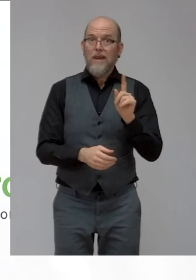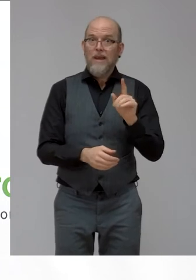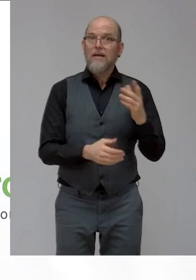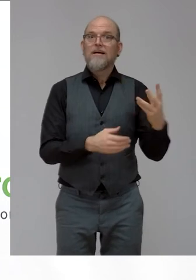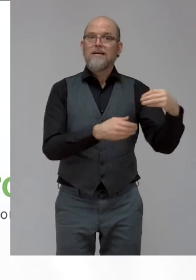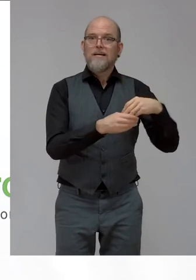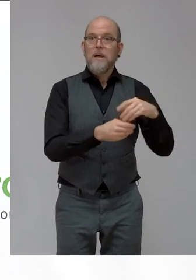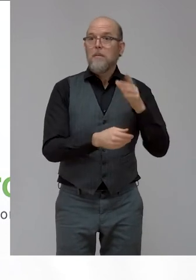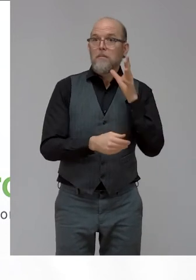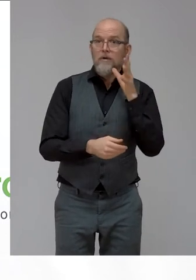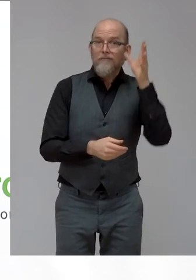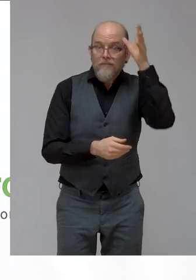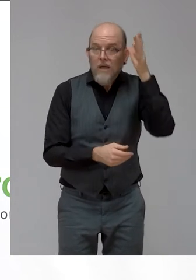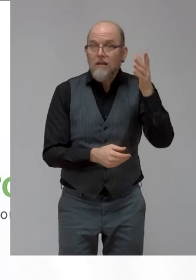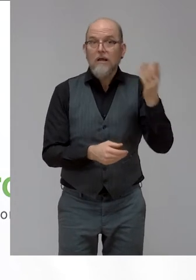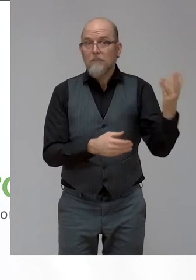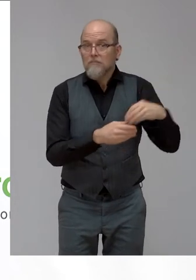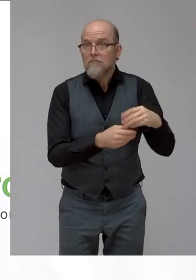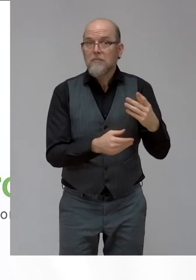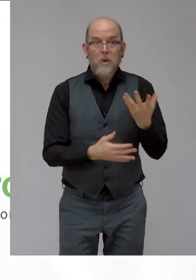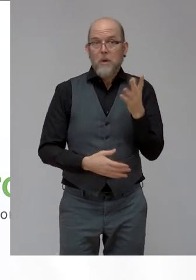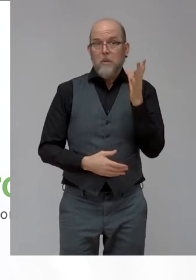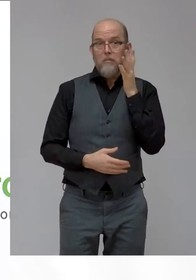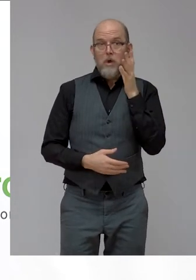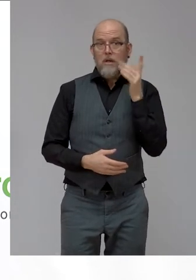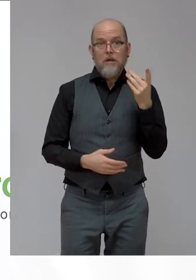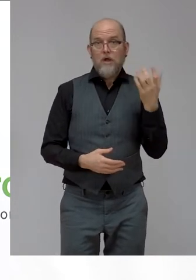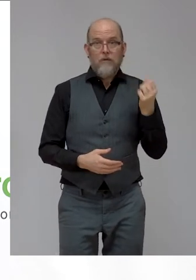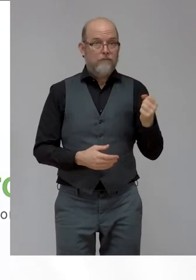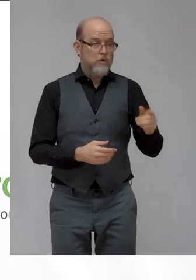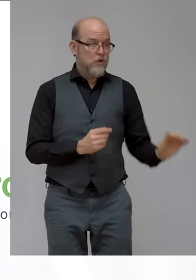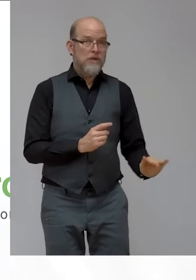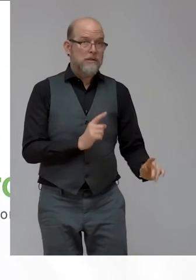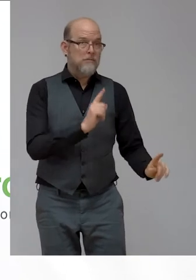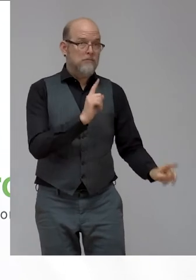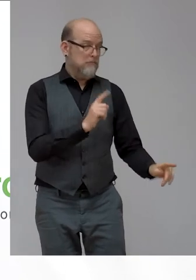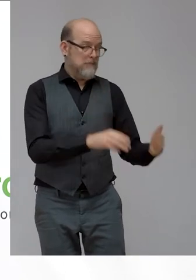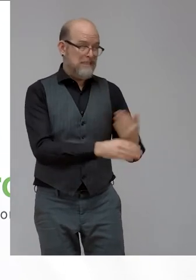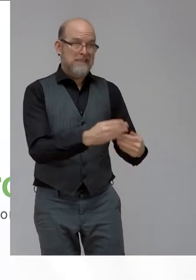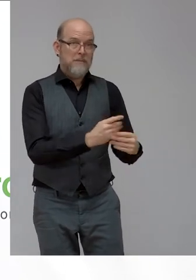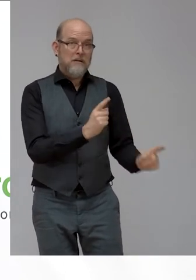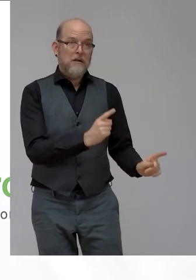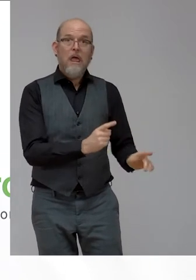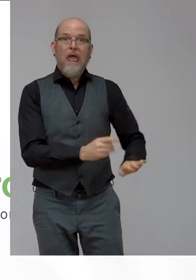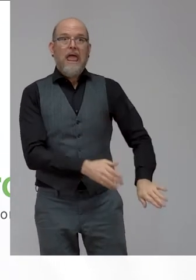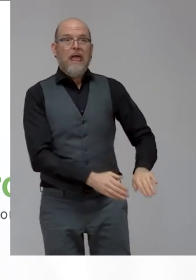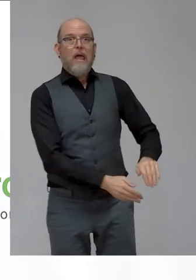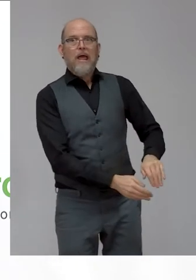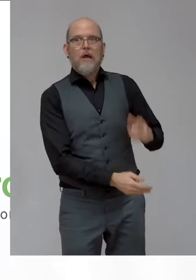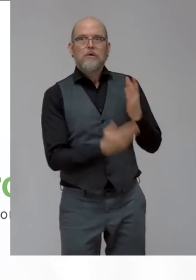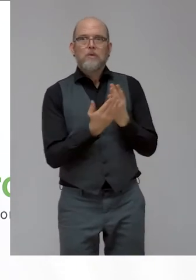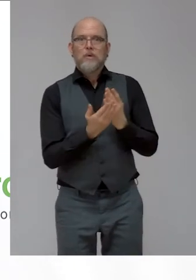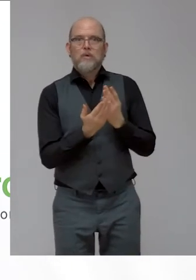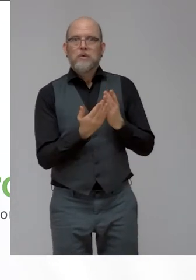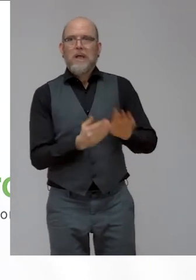has the child with disability at home does not want this child to go to school, or does not want this child to be